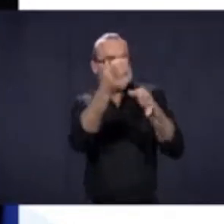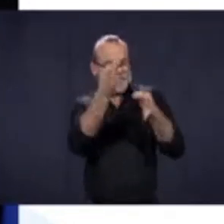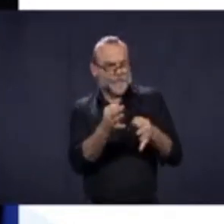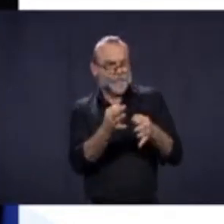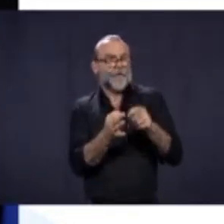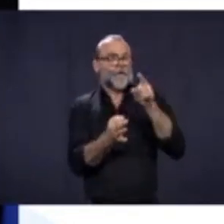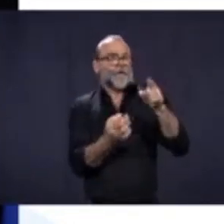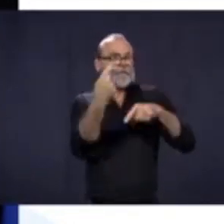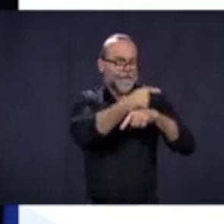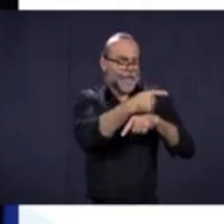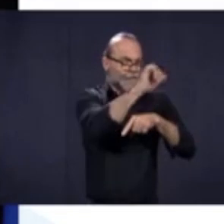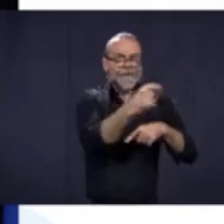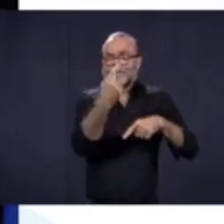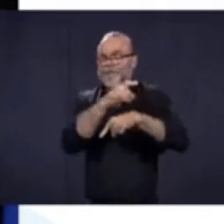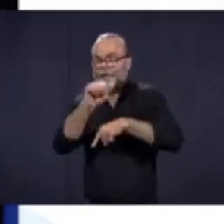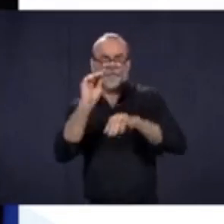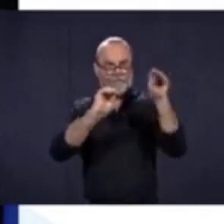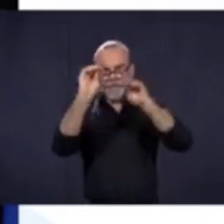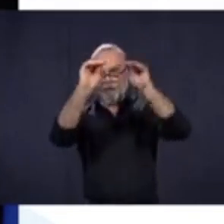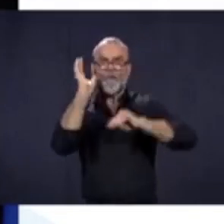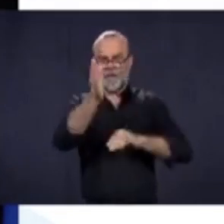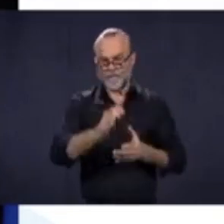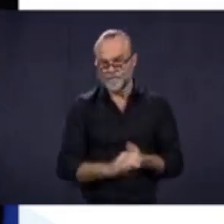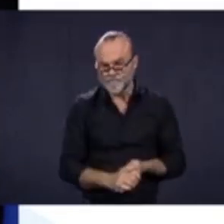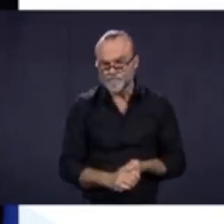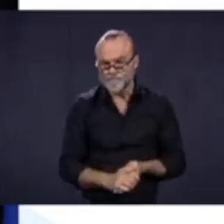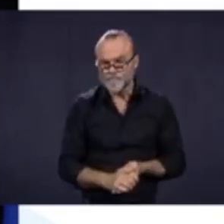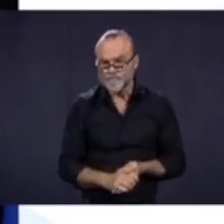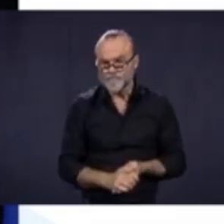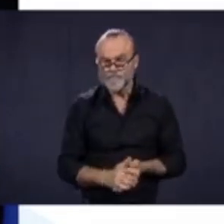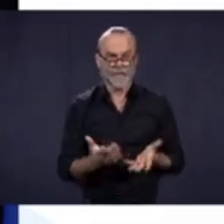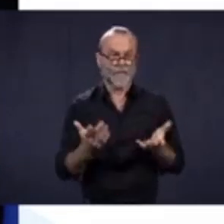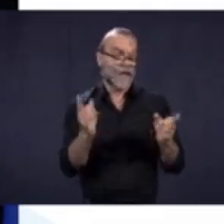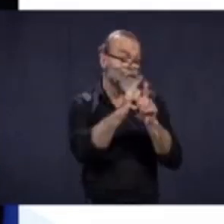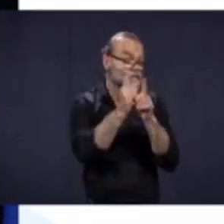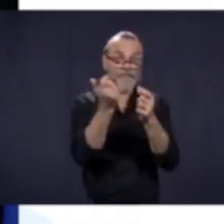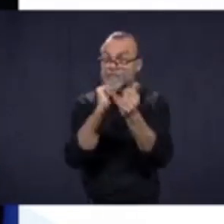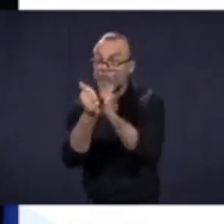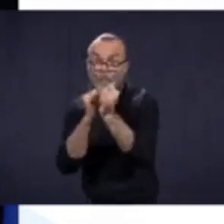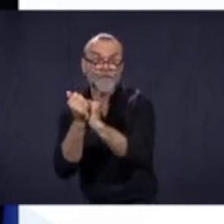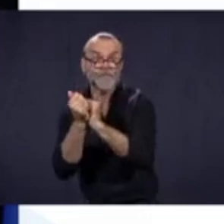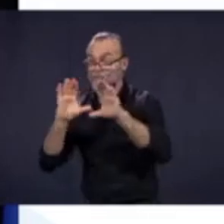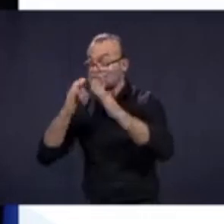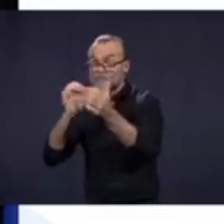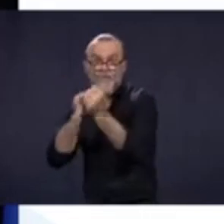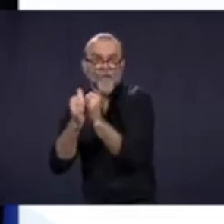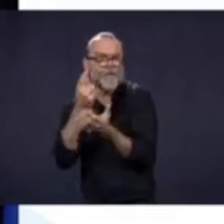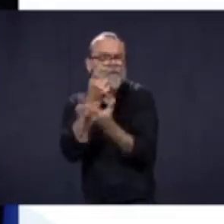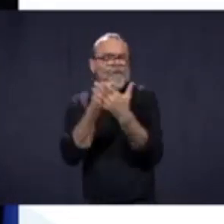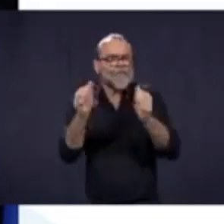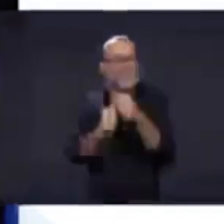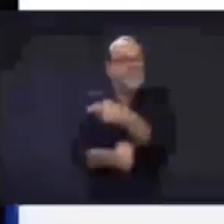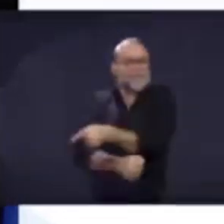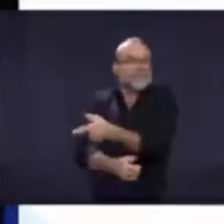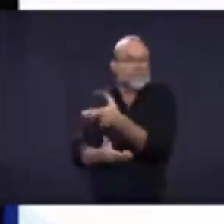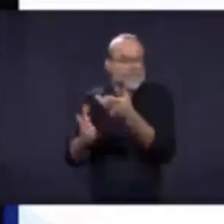on this calendar, what will happen with sports, collective sports, what will happen with restaurants,